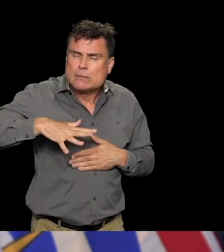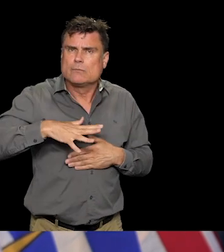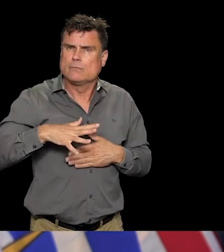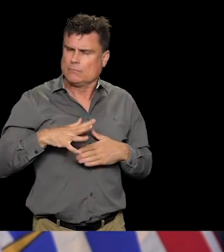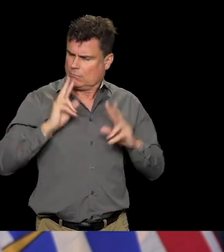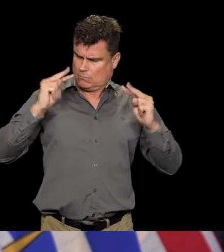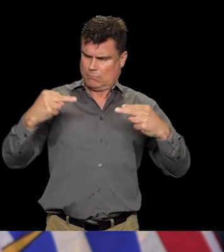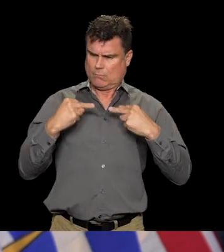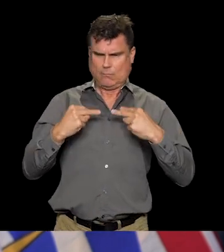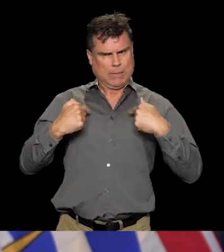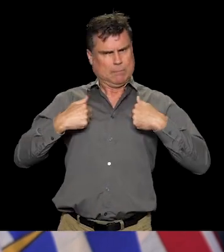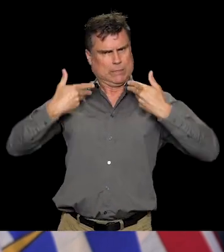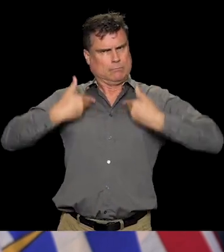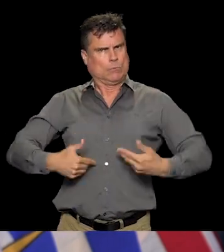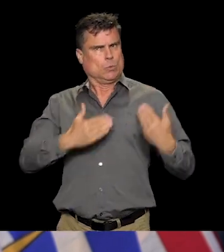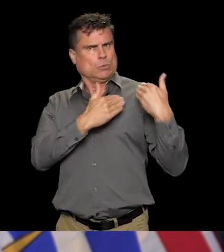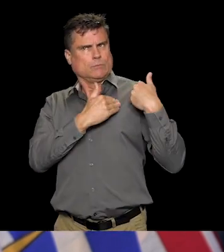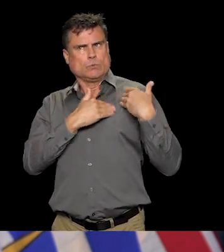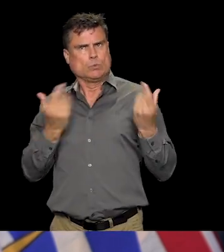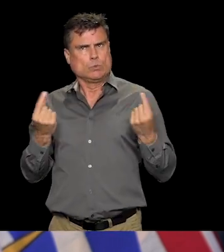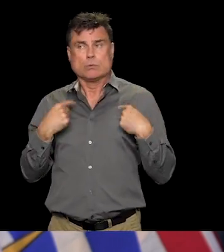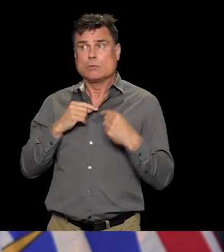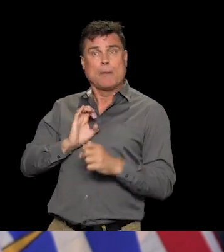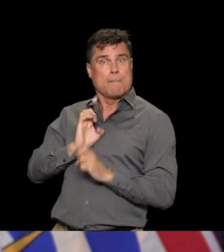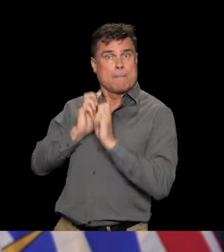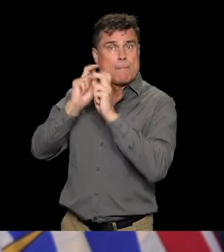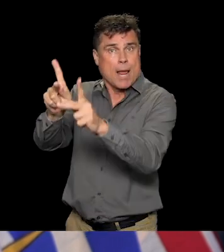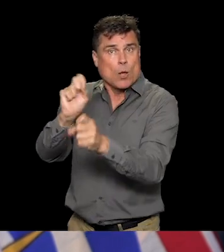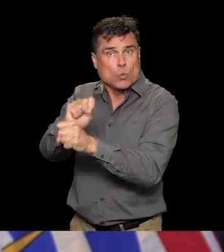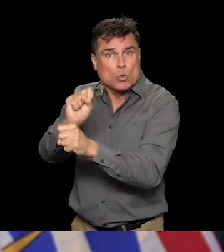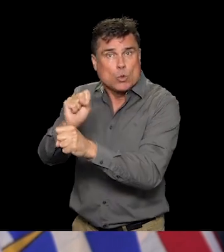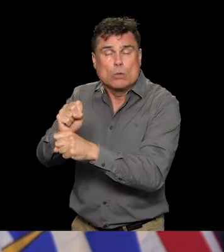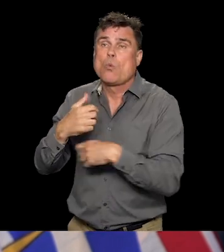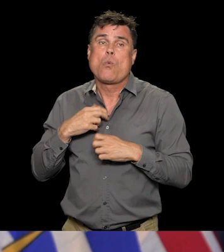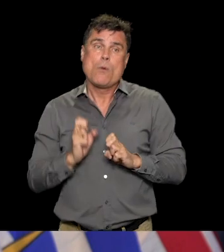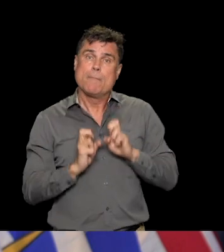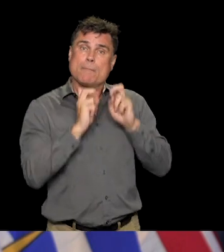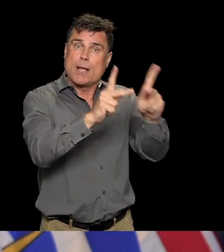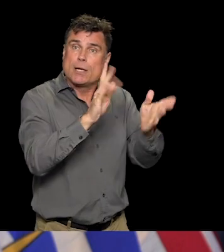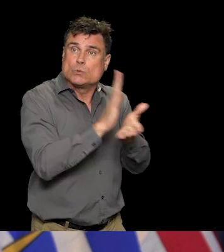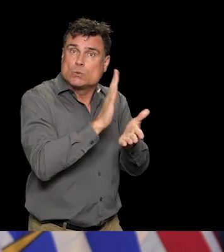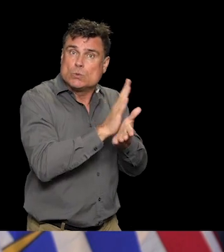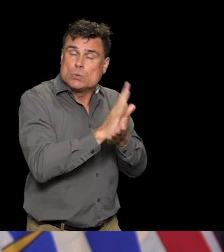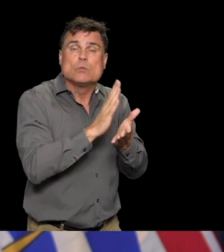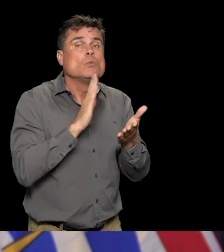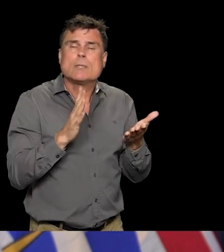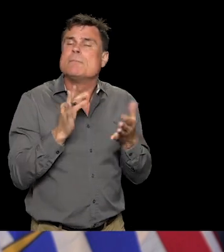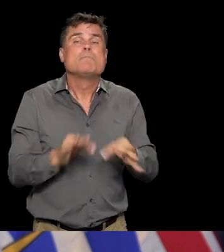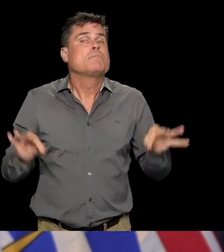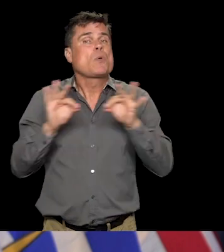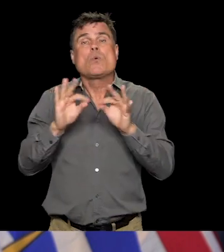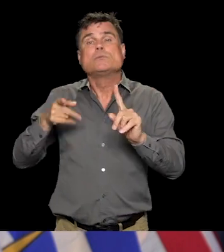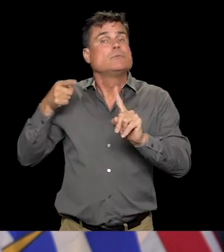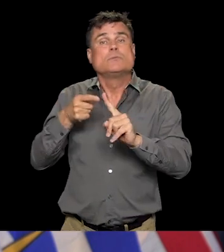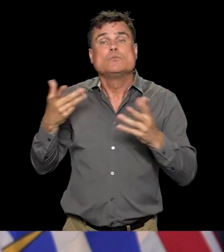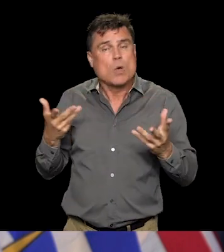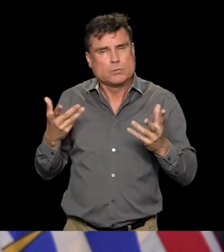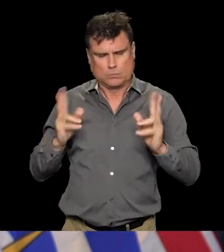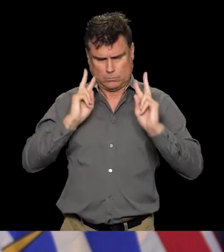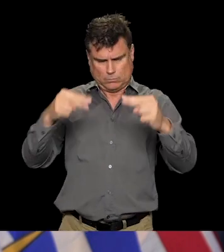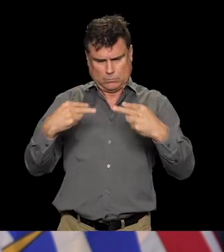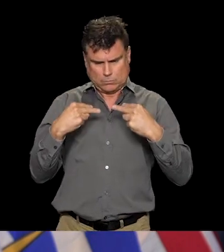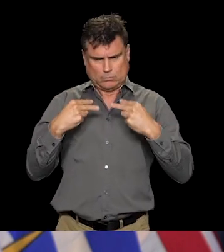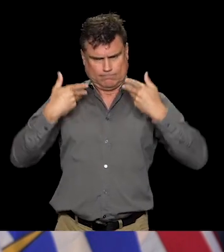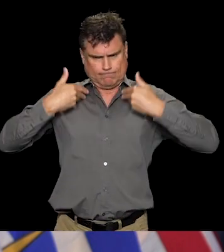particularly if we have people who are more vulnerable to getting severe disease, particularly if we have loved ones who are in settings